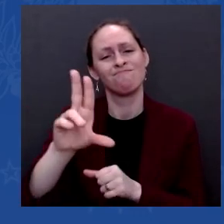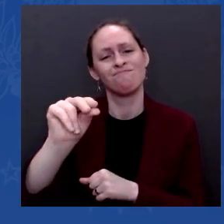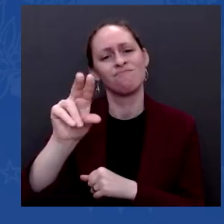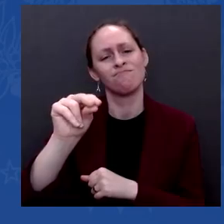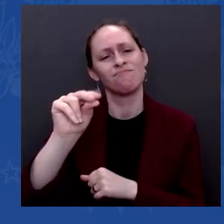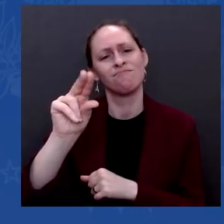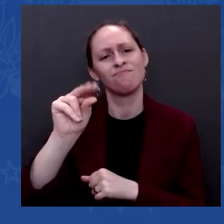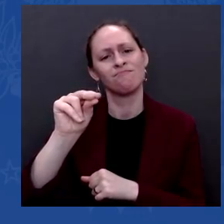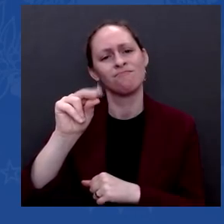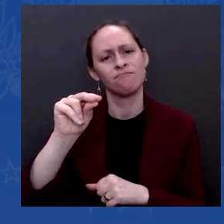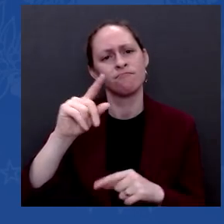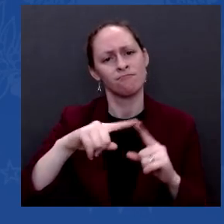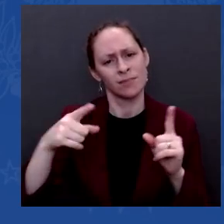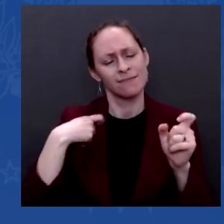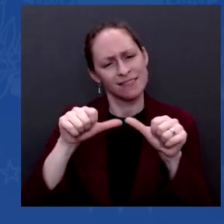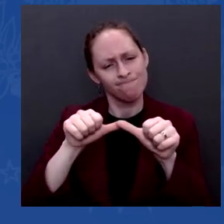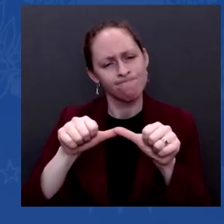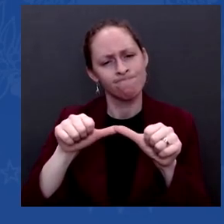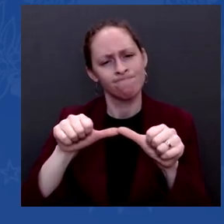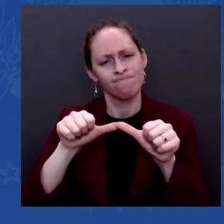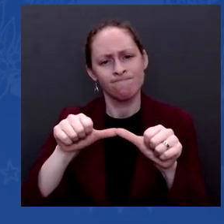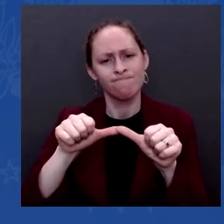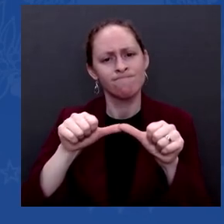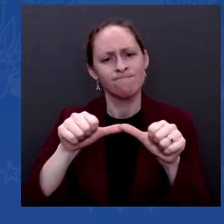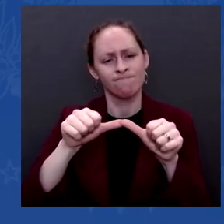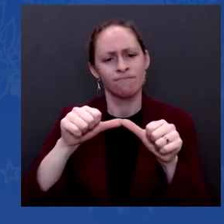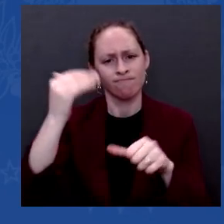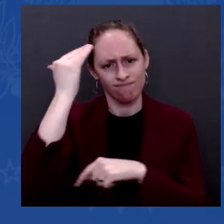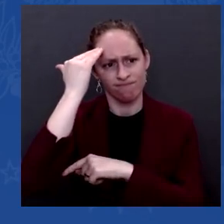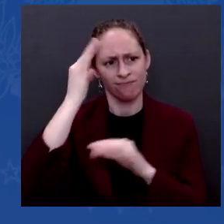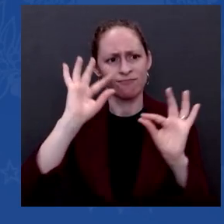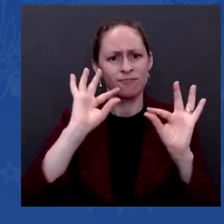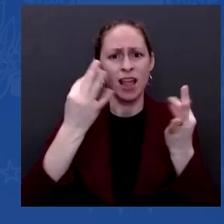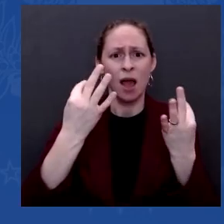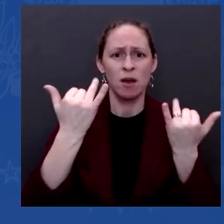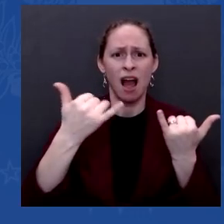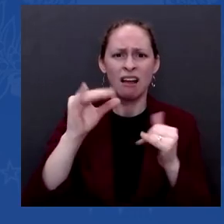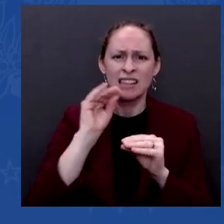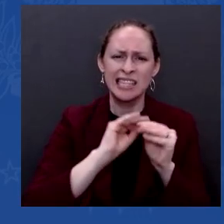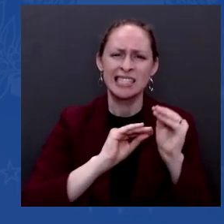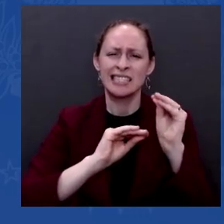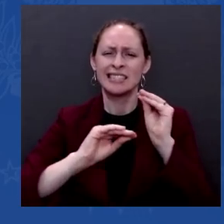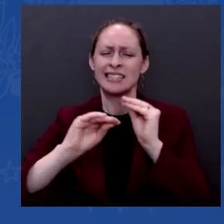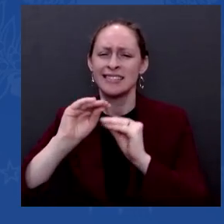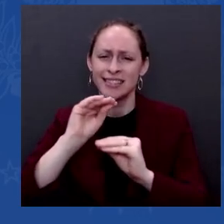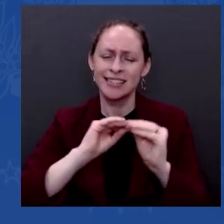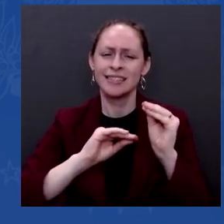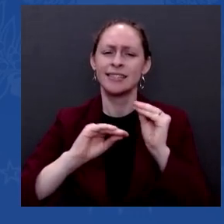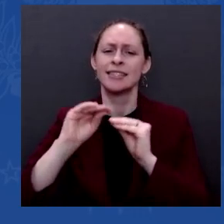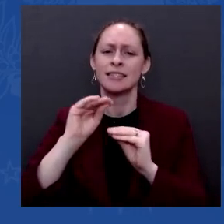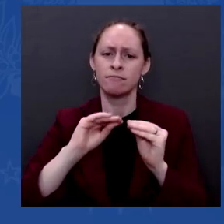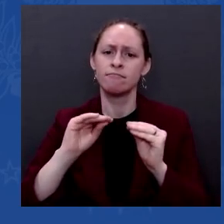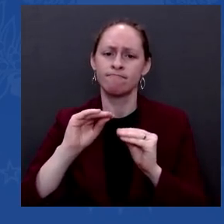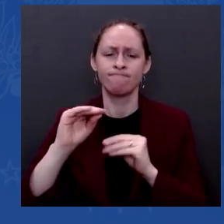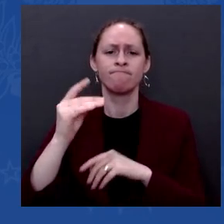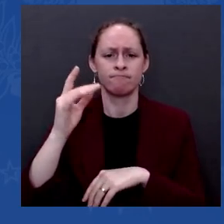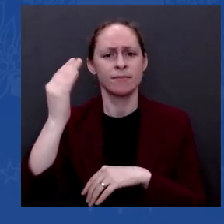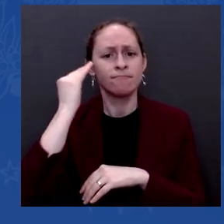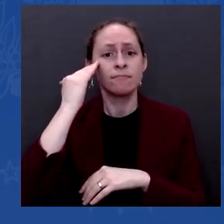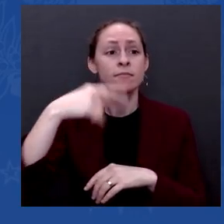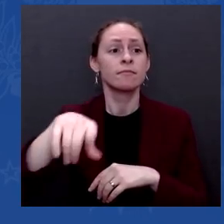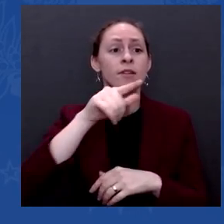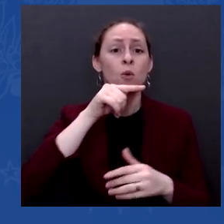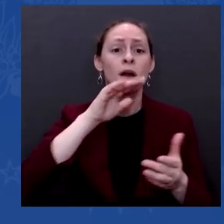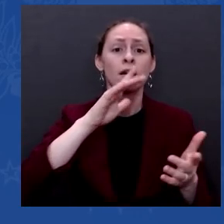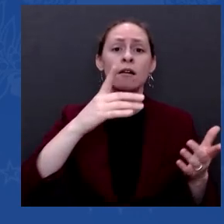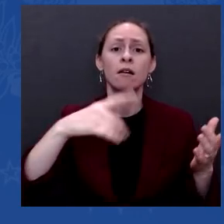the single best way to take the burden off middle-class and working-class folks is to pass the Build Back Better piece that